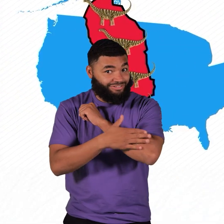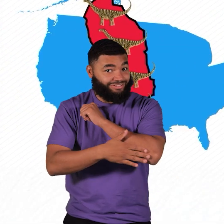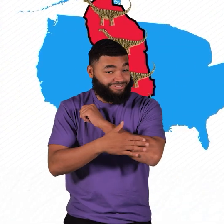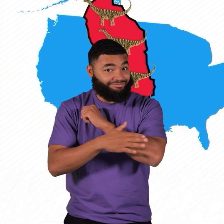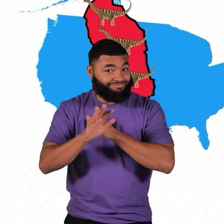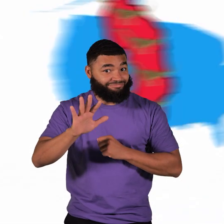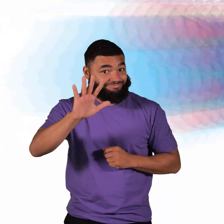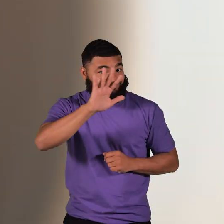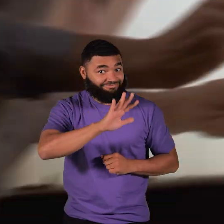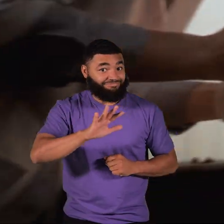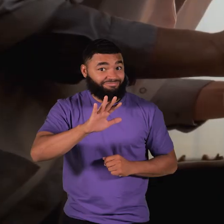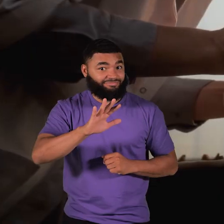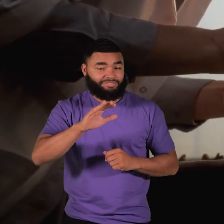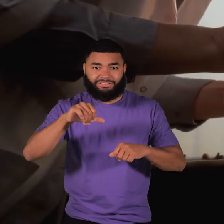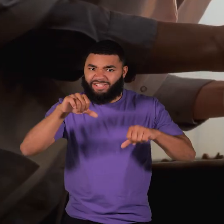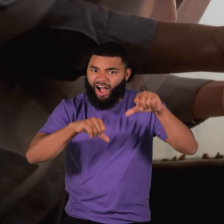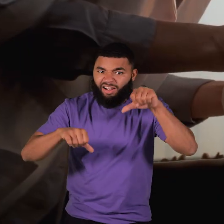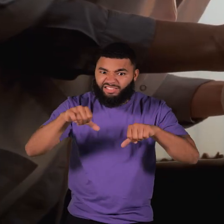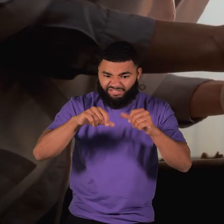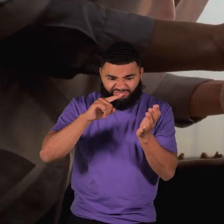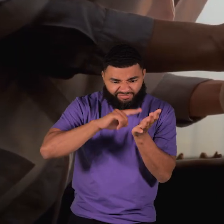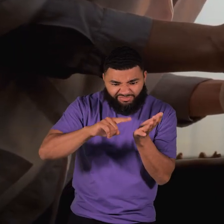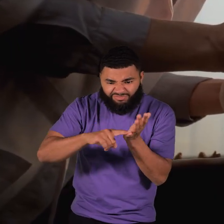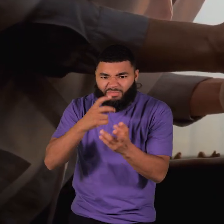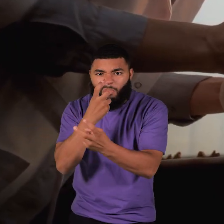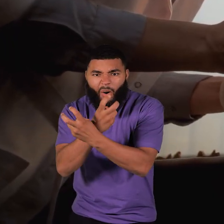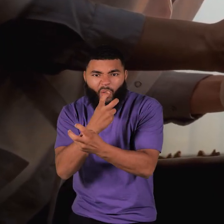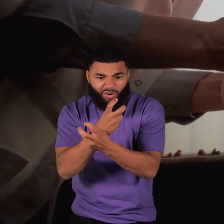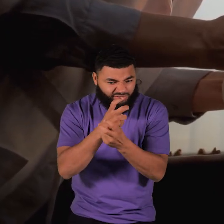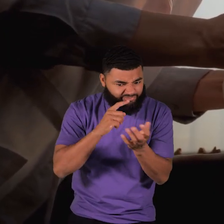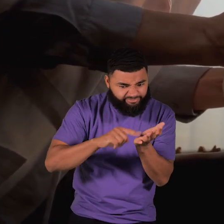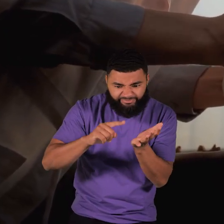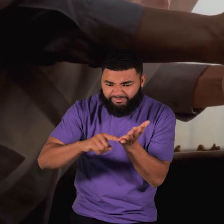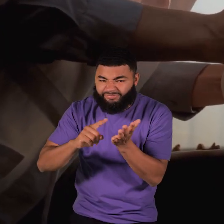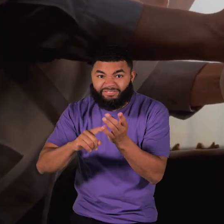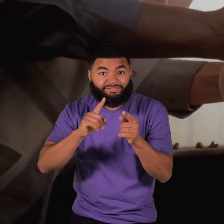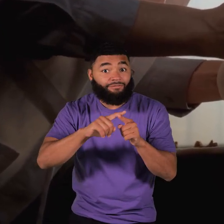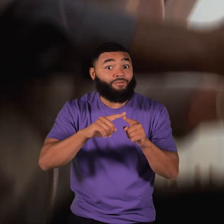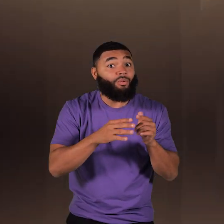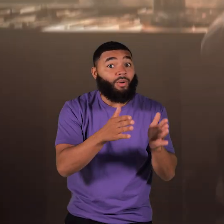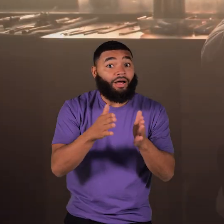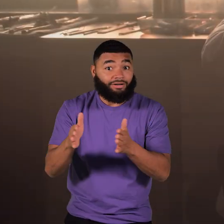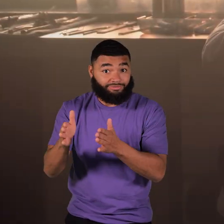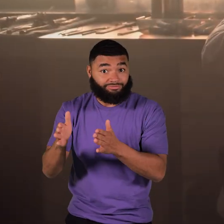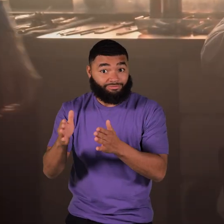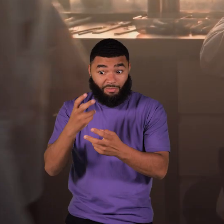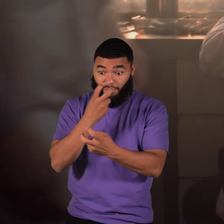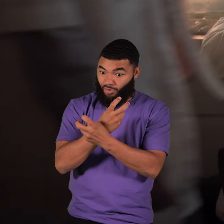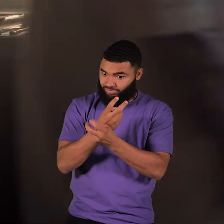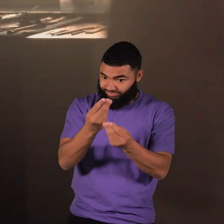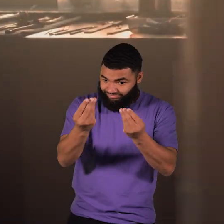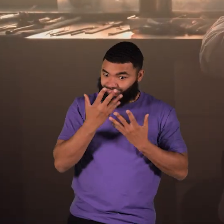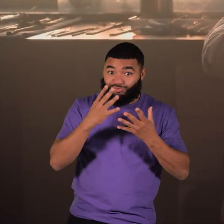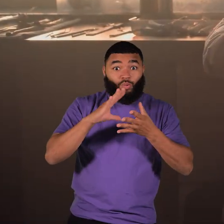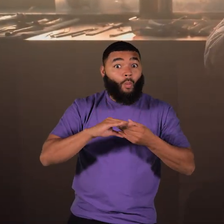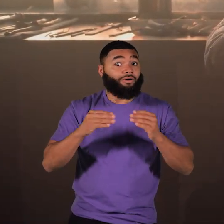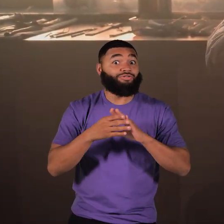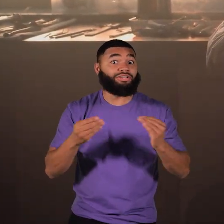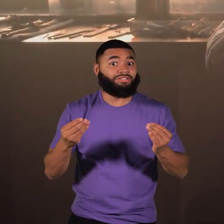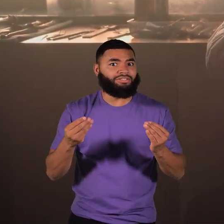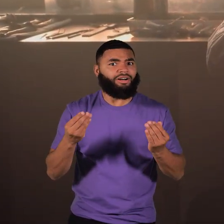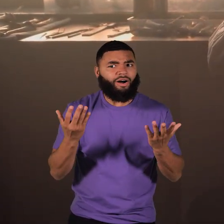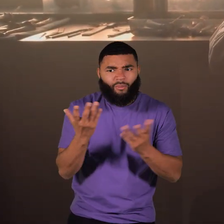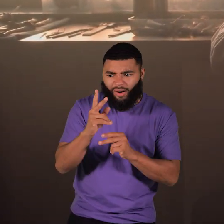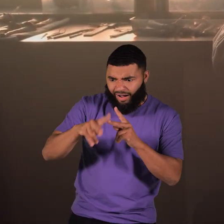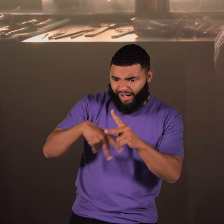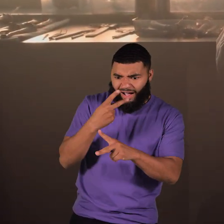continent. Scientists use fossils in many different ways. Fossils tell stories, after all.